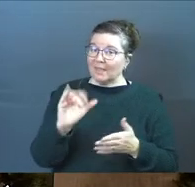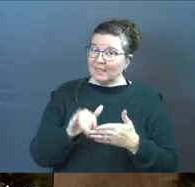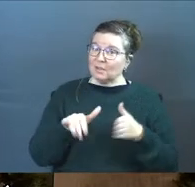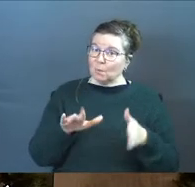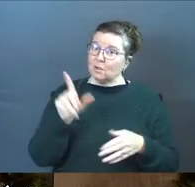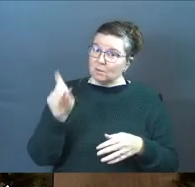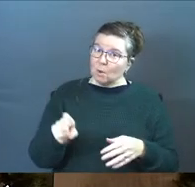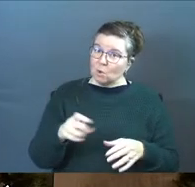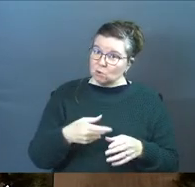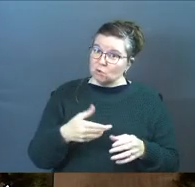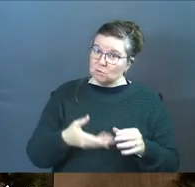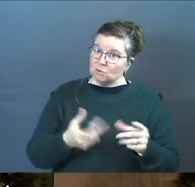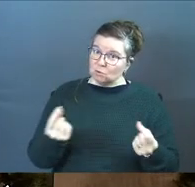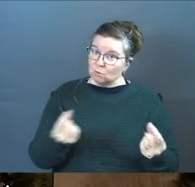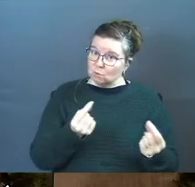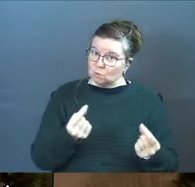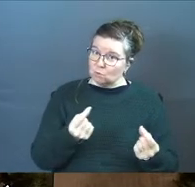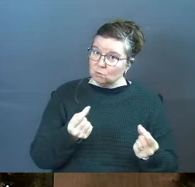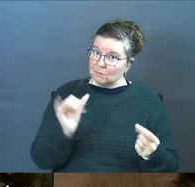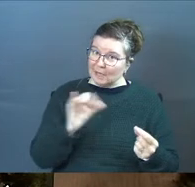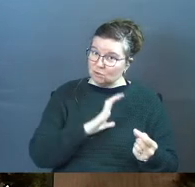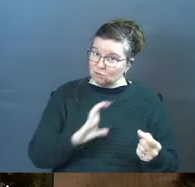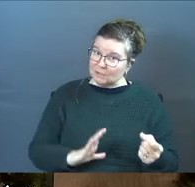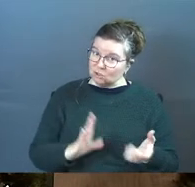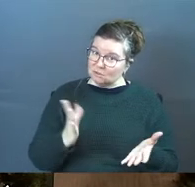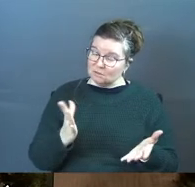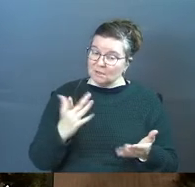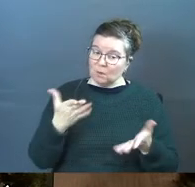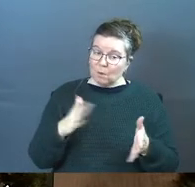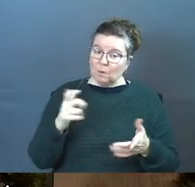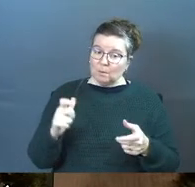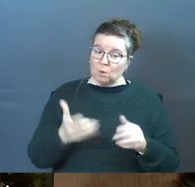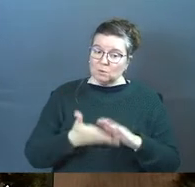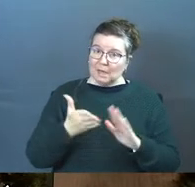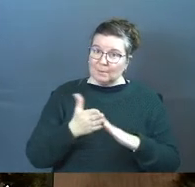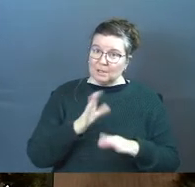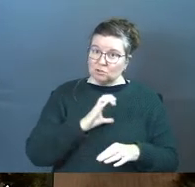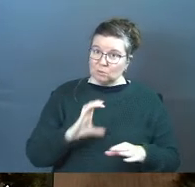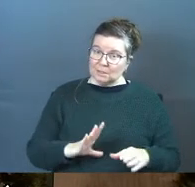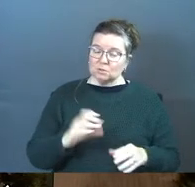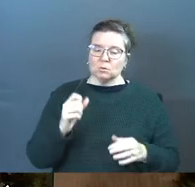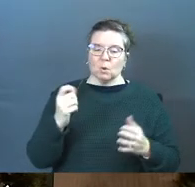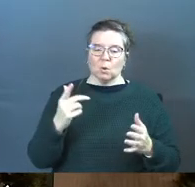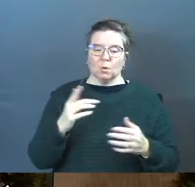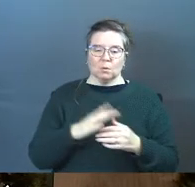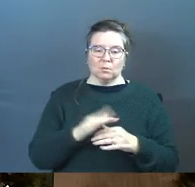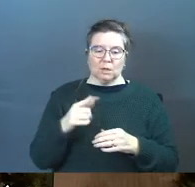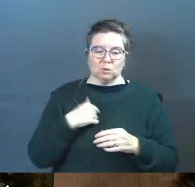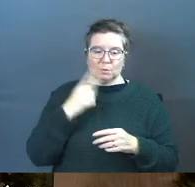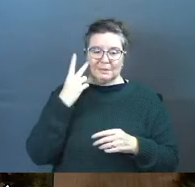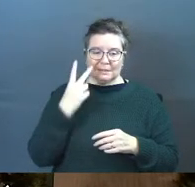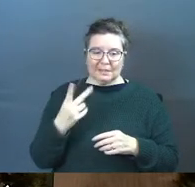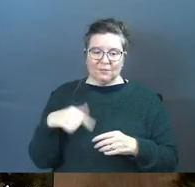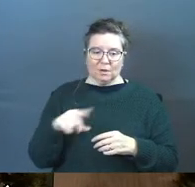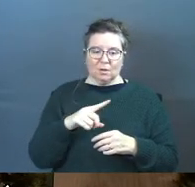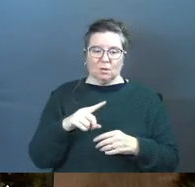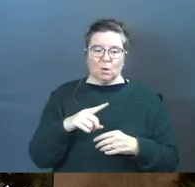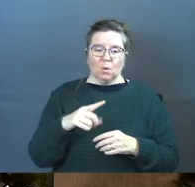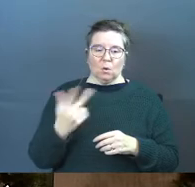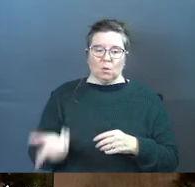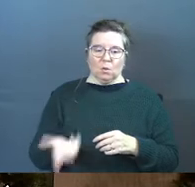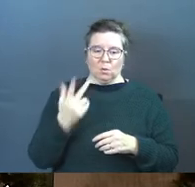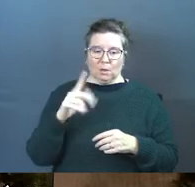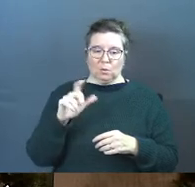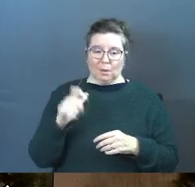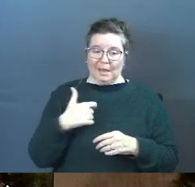that's the way you're supposed to operate as Christians. Amen? It's the way that we're supposed to operate as Christians. So as you can see from those three questions,